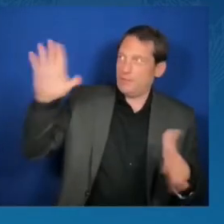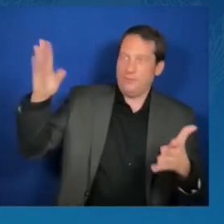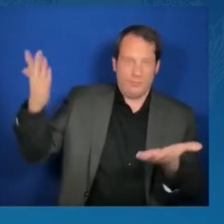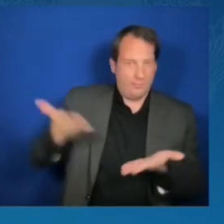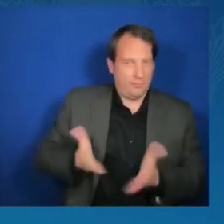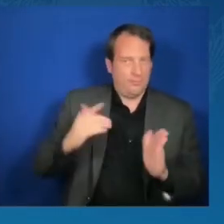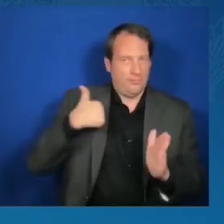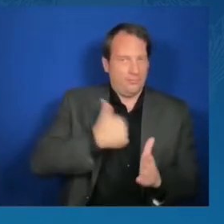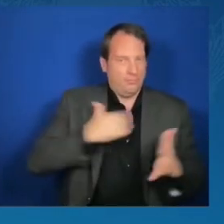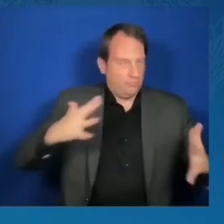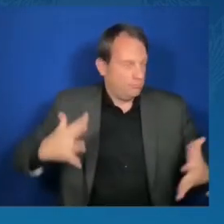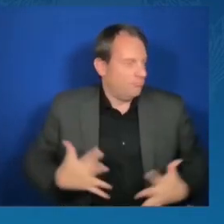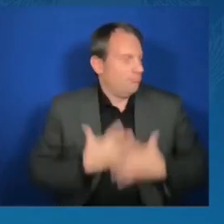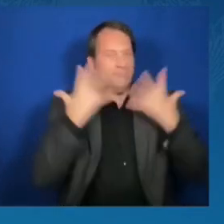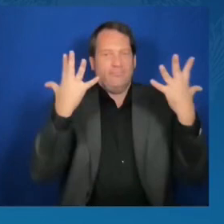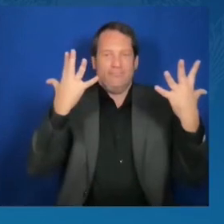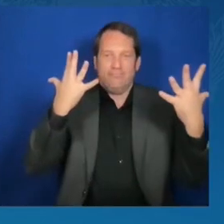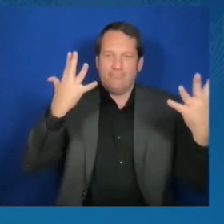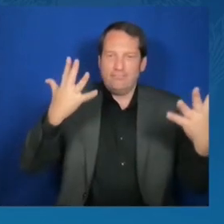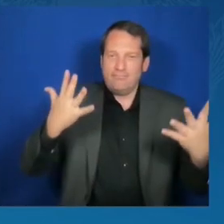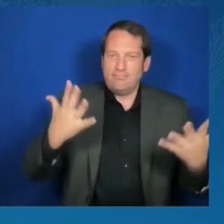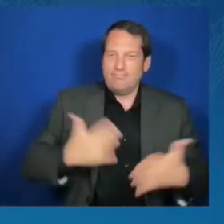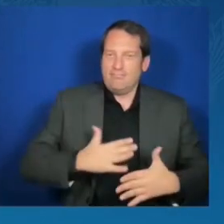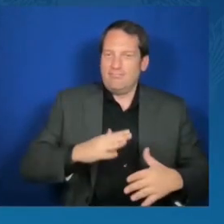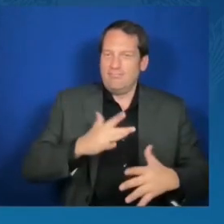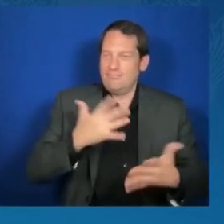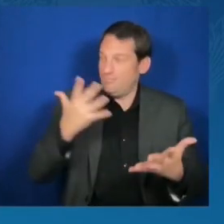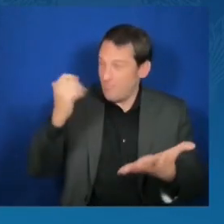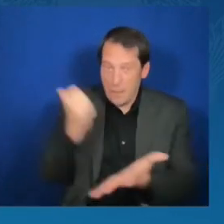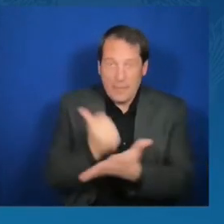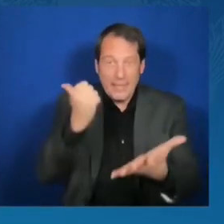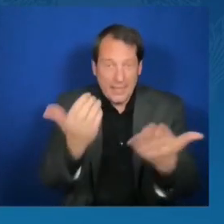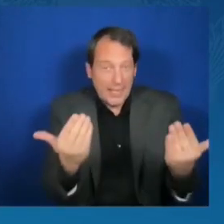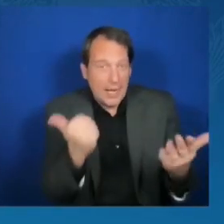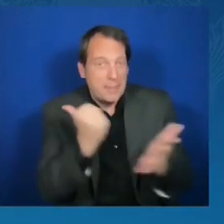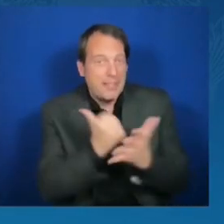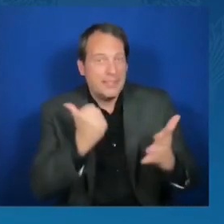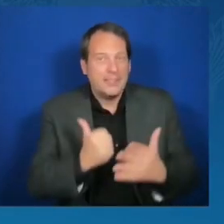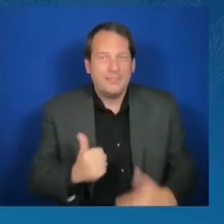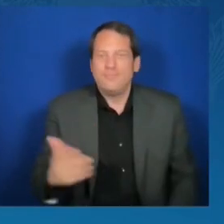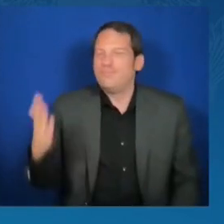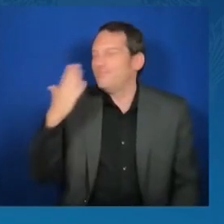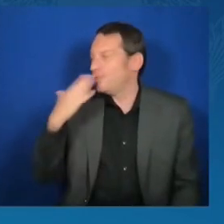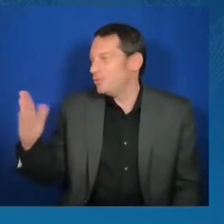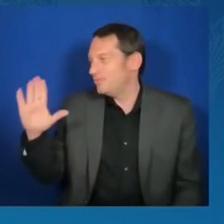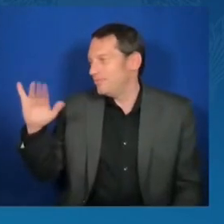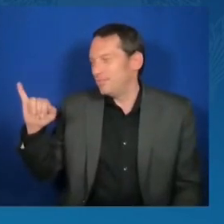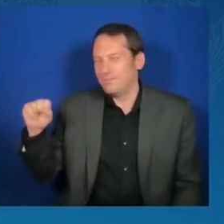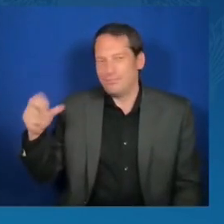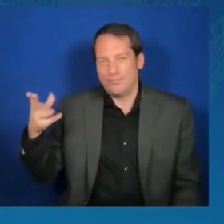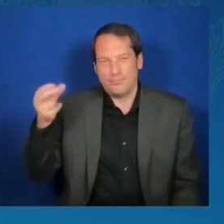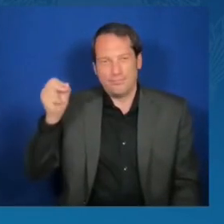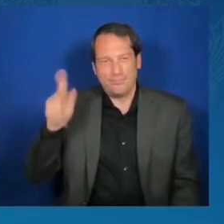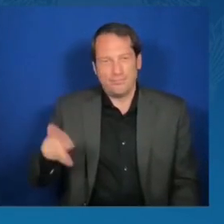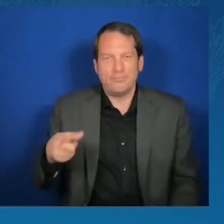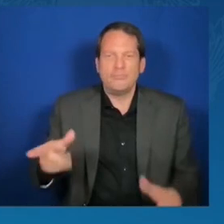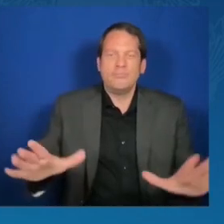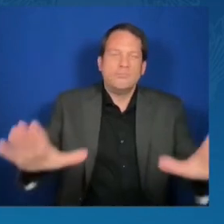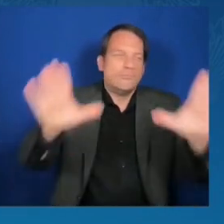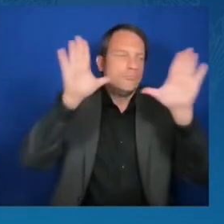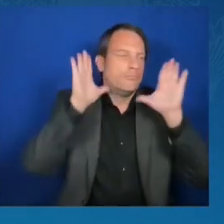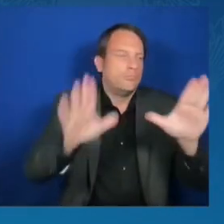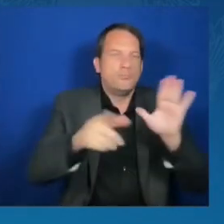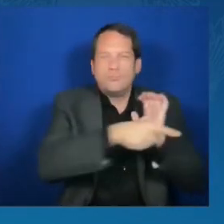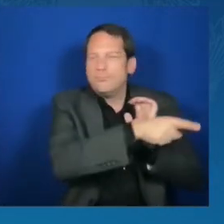Thank you, Bishop. You are an incredible dozen leaders from across our nation. Folks who show